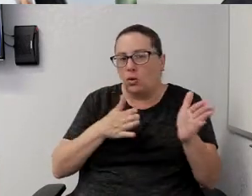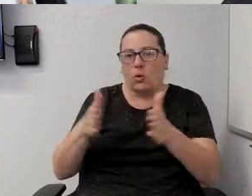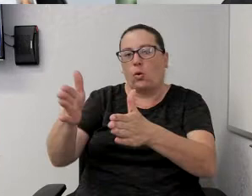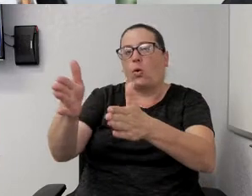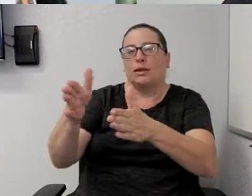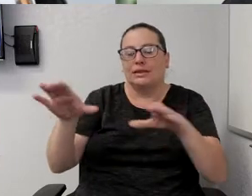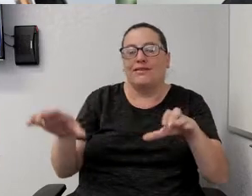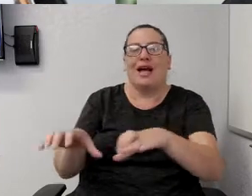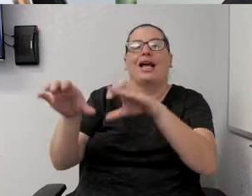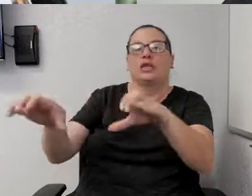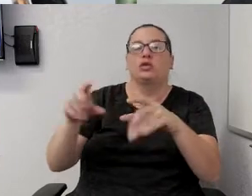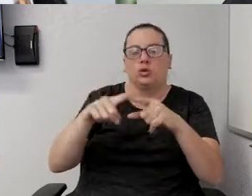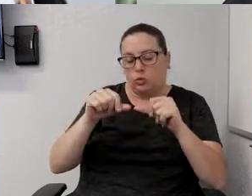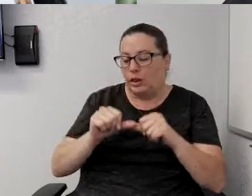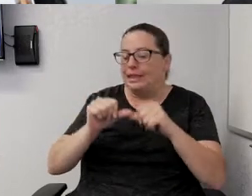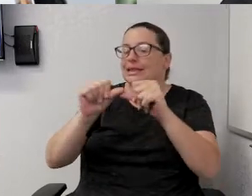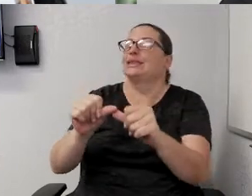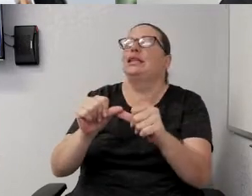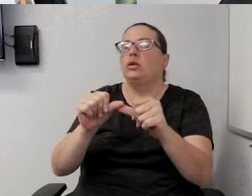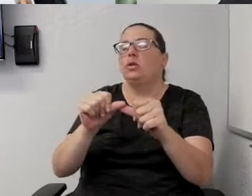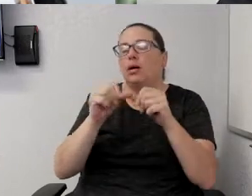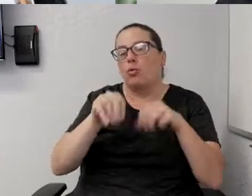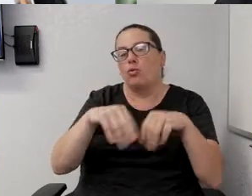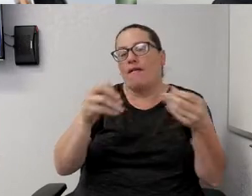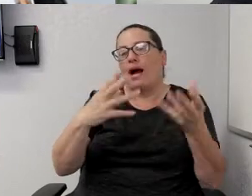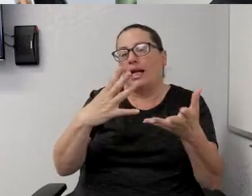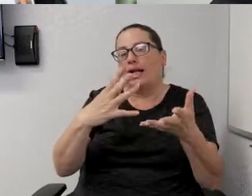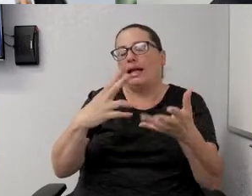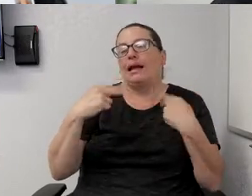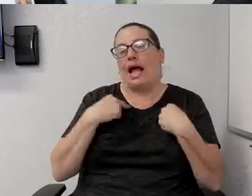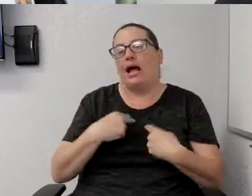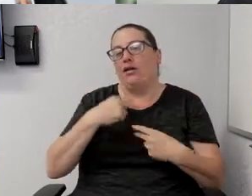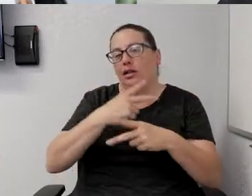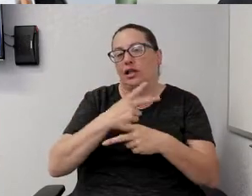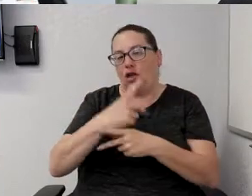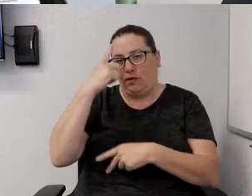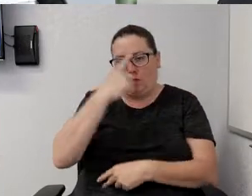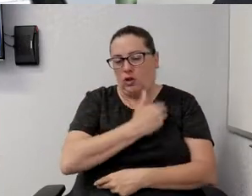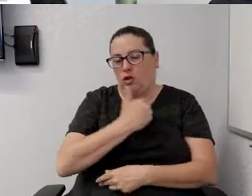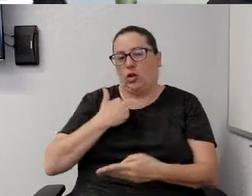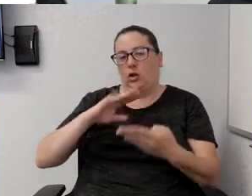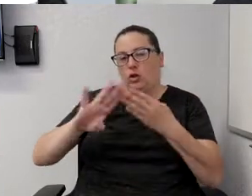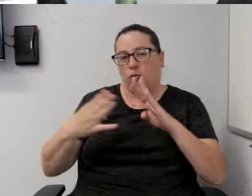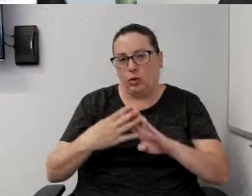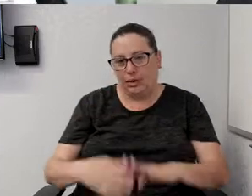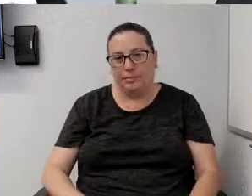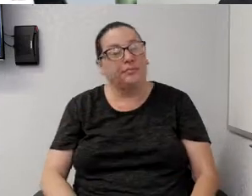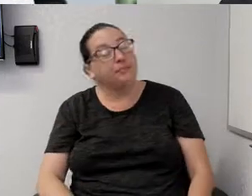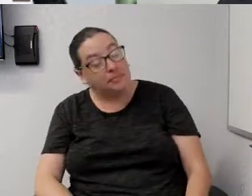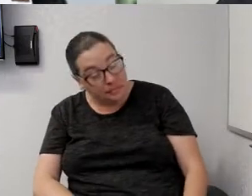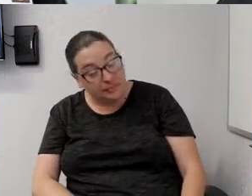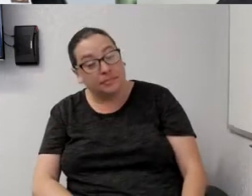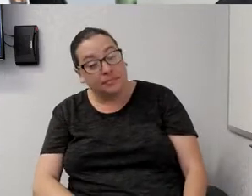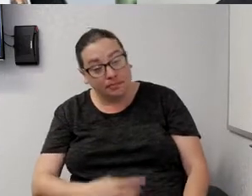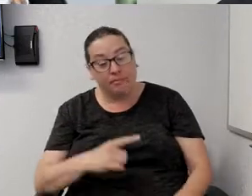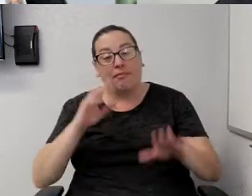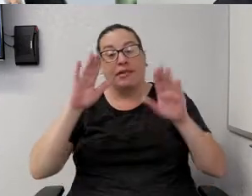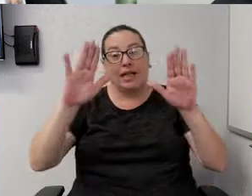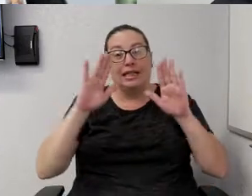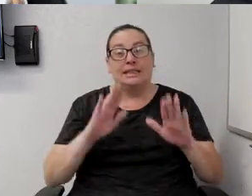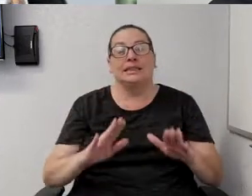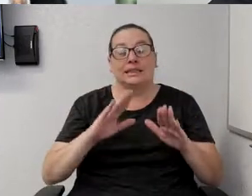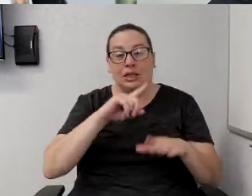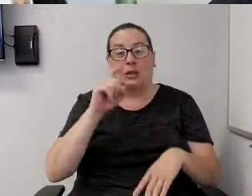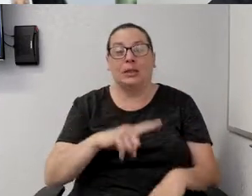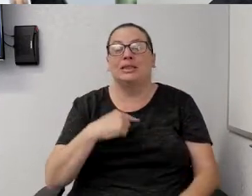providing for the health care of our community? Yeah, that's an excellent question. I wish the CFO